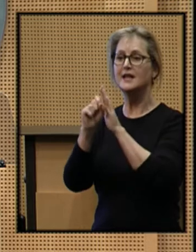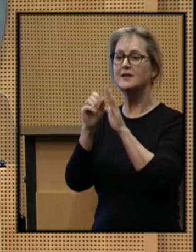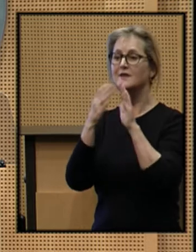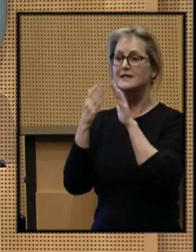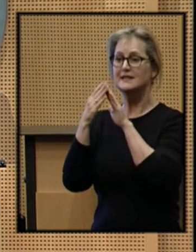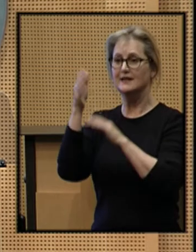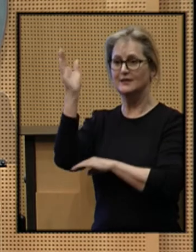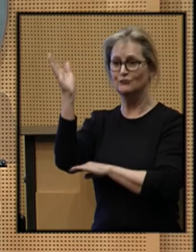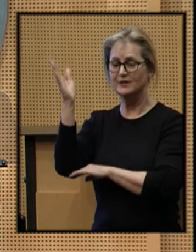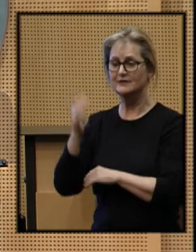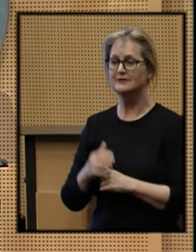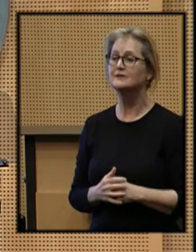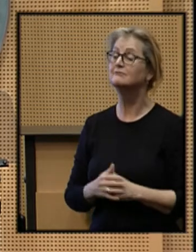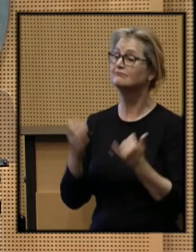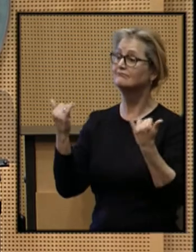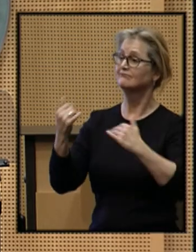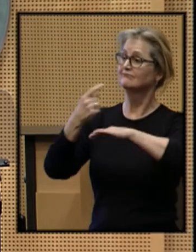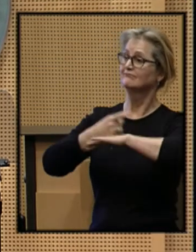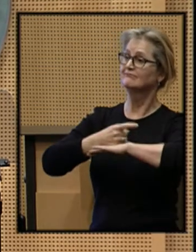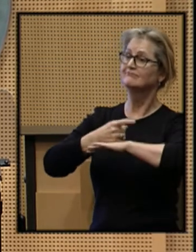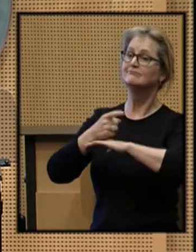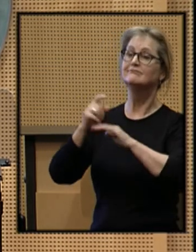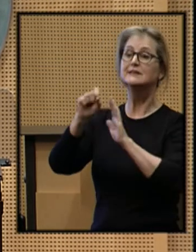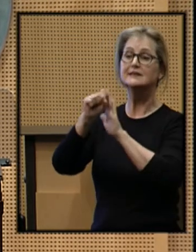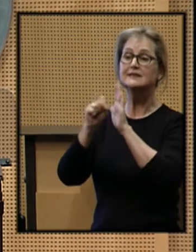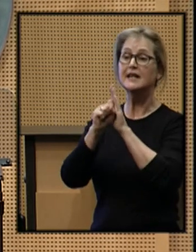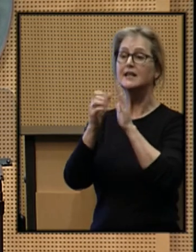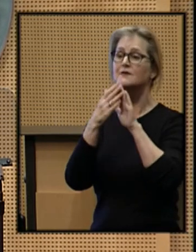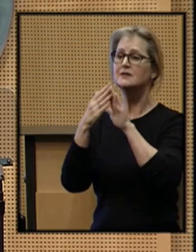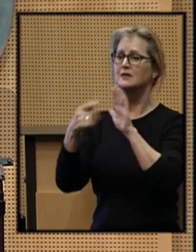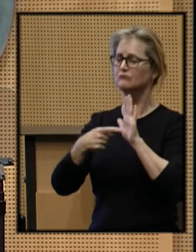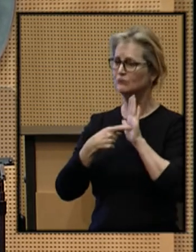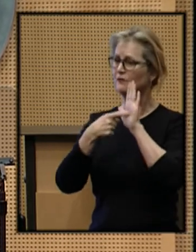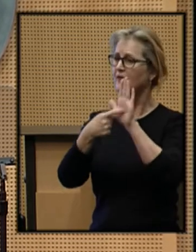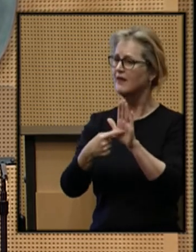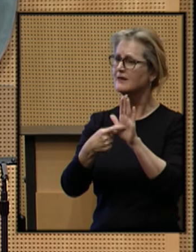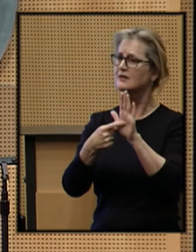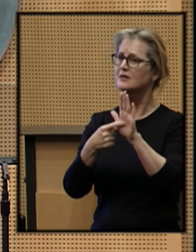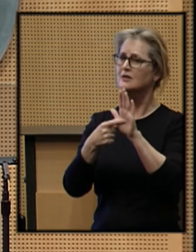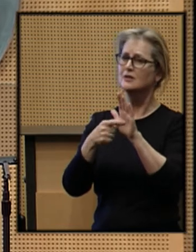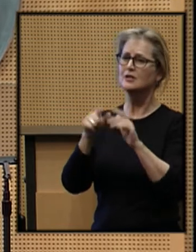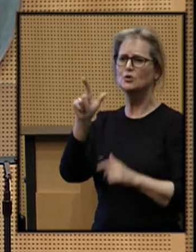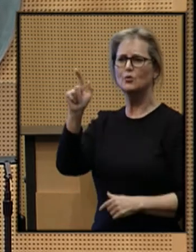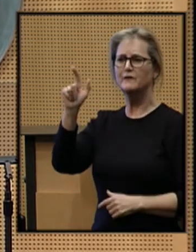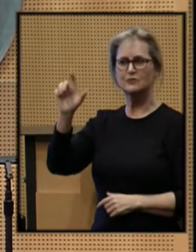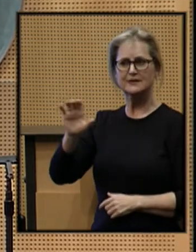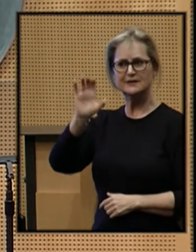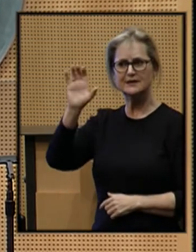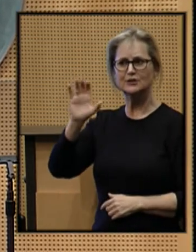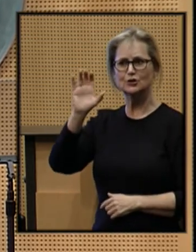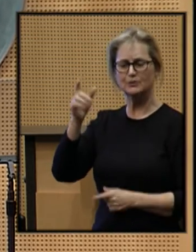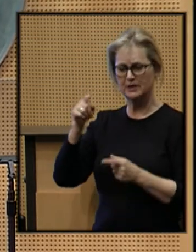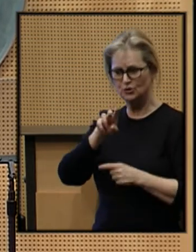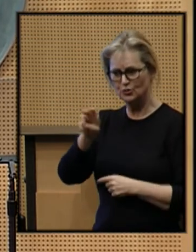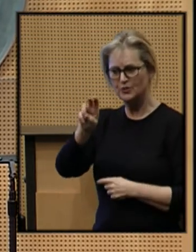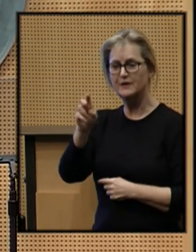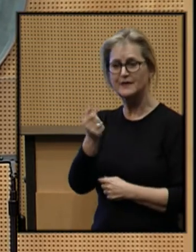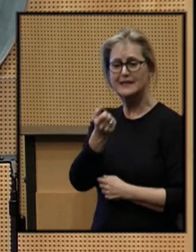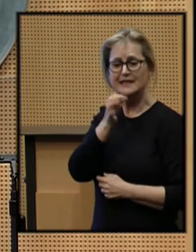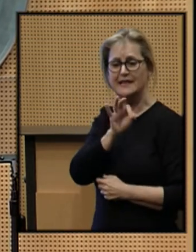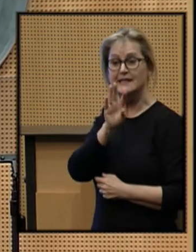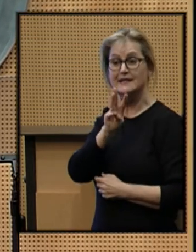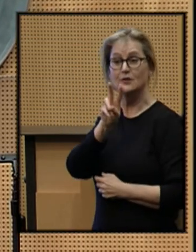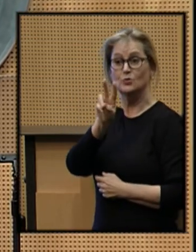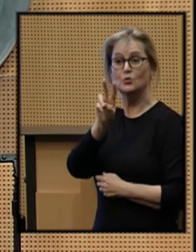Address. Today the State of the City reflects the 21st century dreams of the 1962